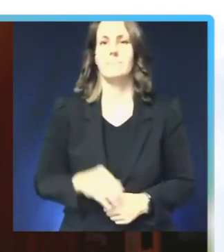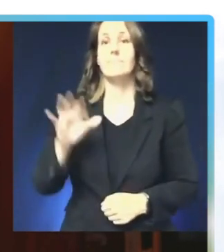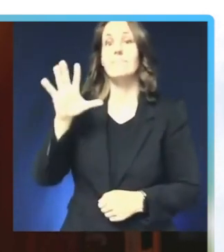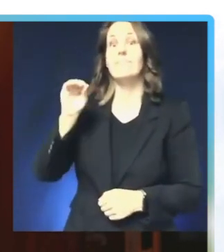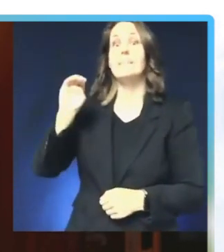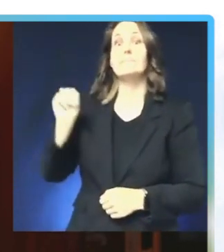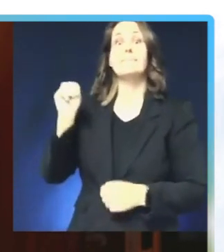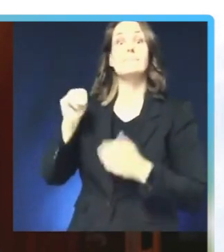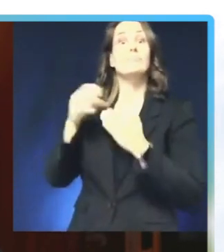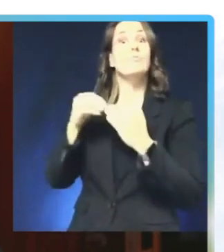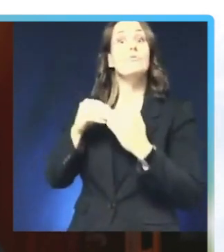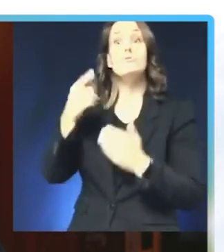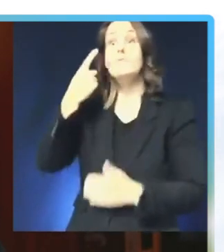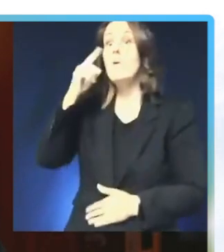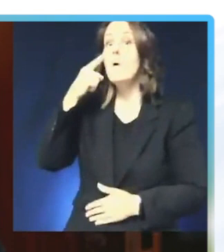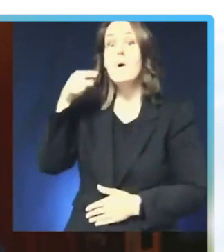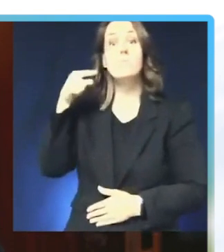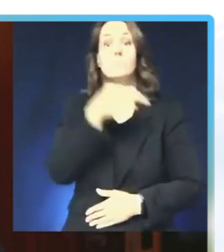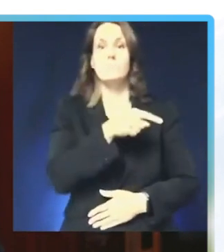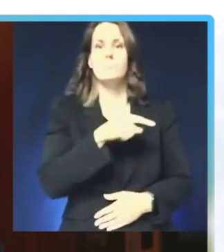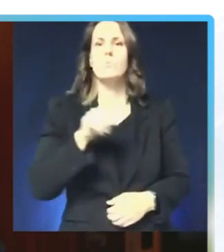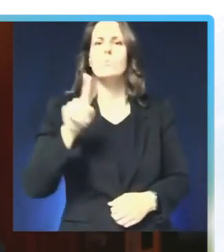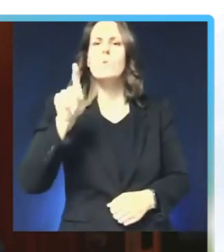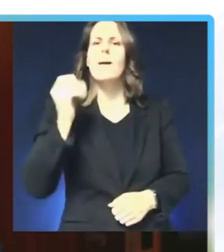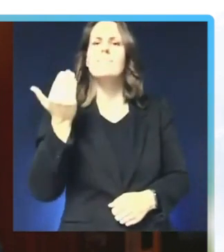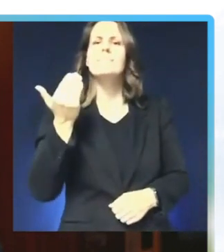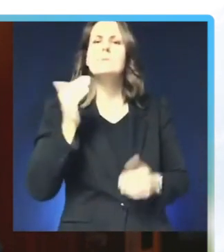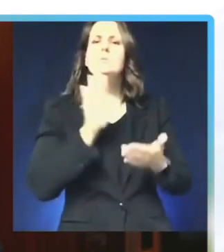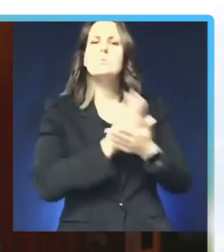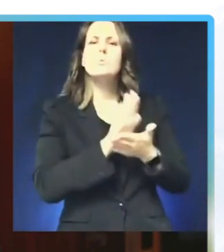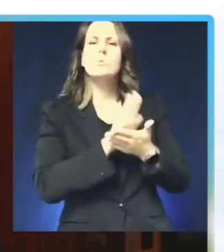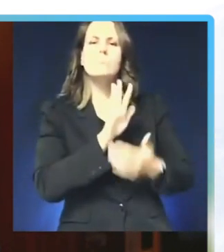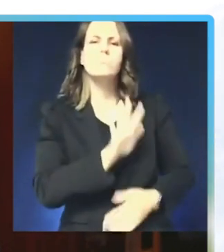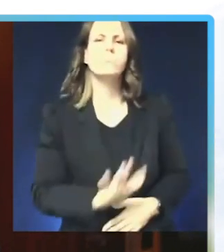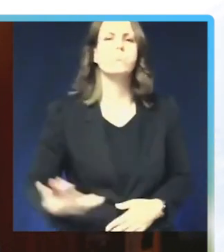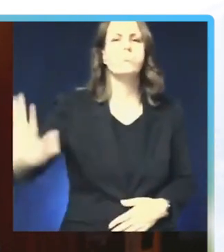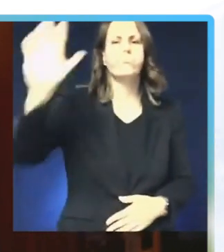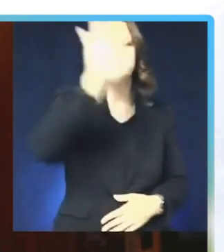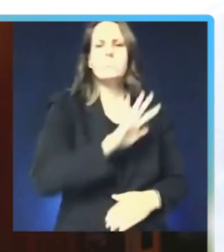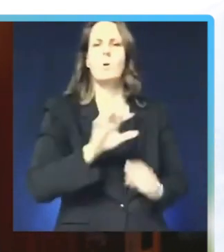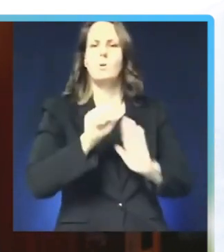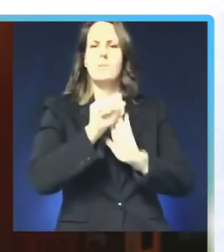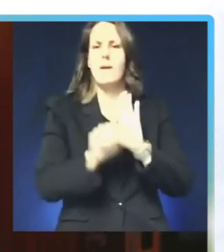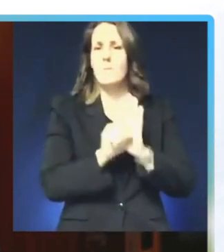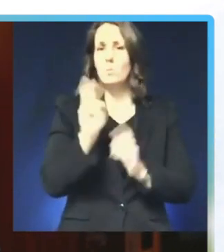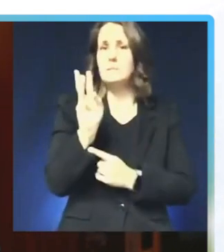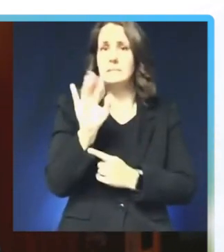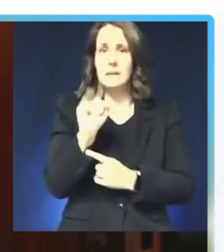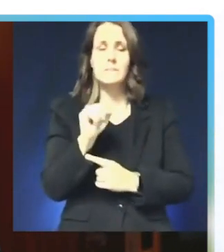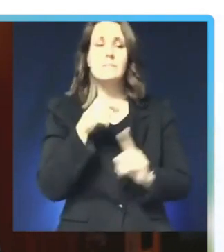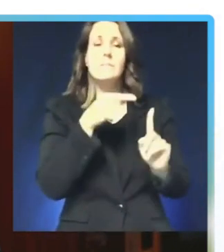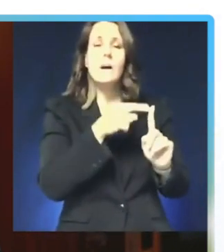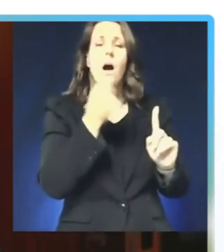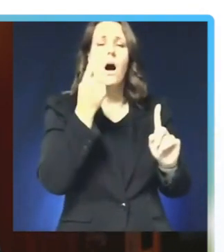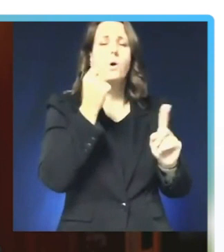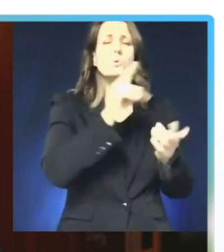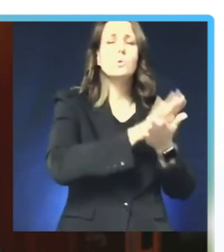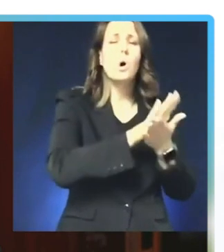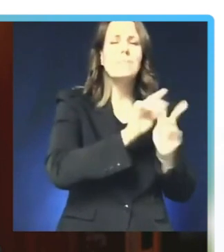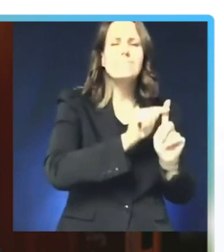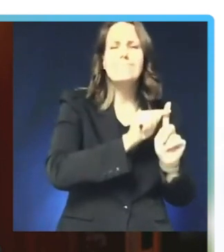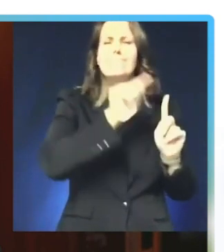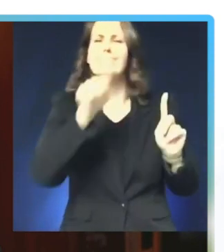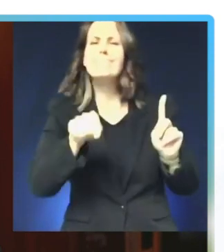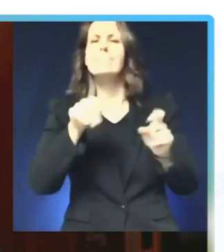providers and nonprofit organizations to help our kids thrive beyond the classroom from additional learning opportunities to